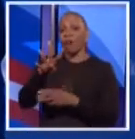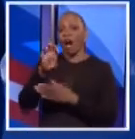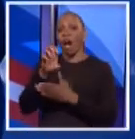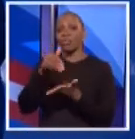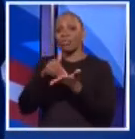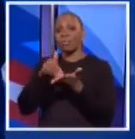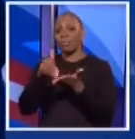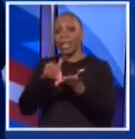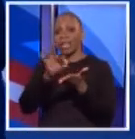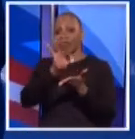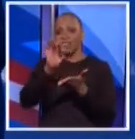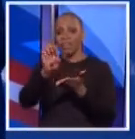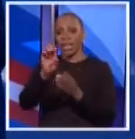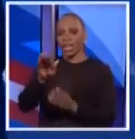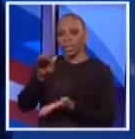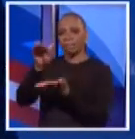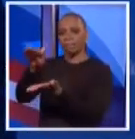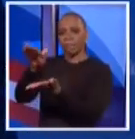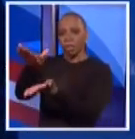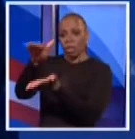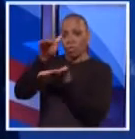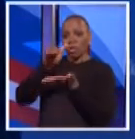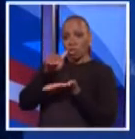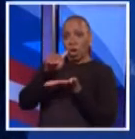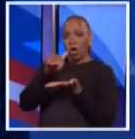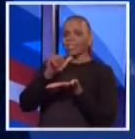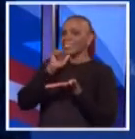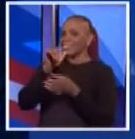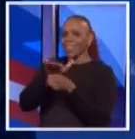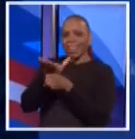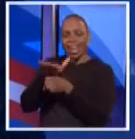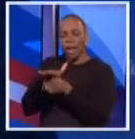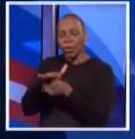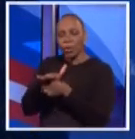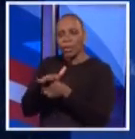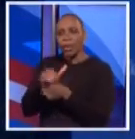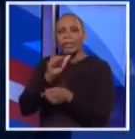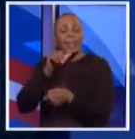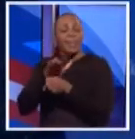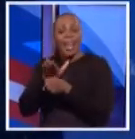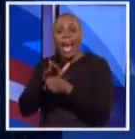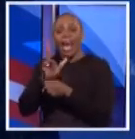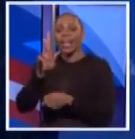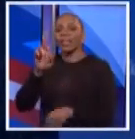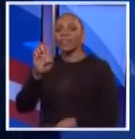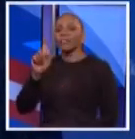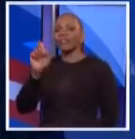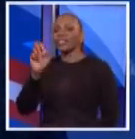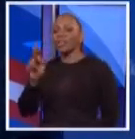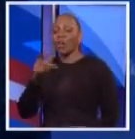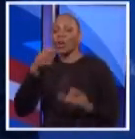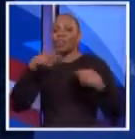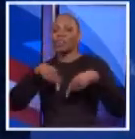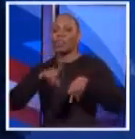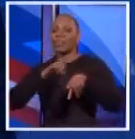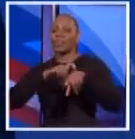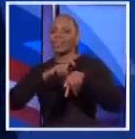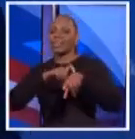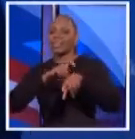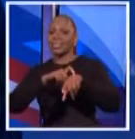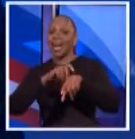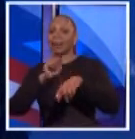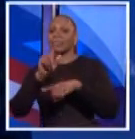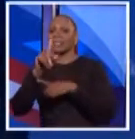fees to get a return that is inadequate. The inadequate return during the period that Scott was on the board has cost us